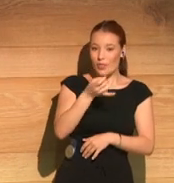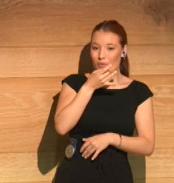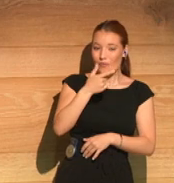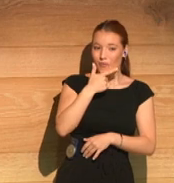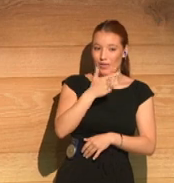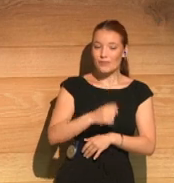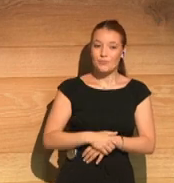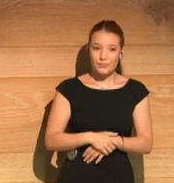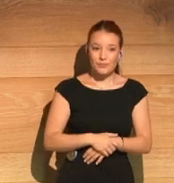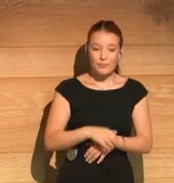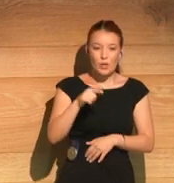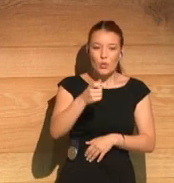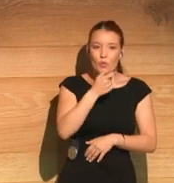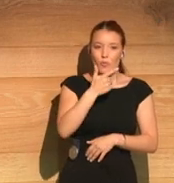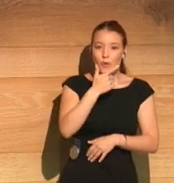You're in Dublin?